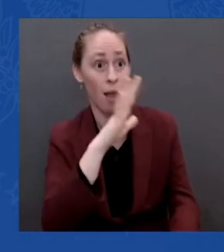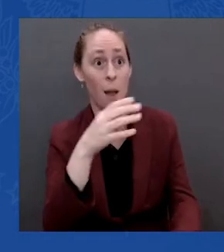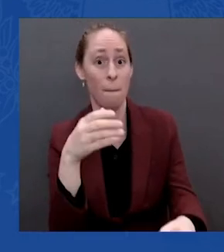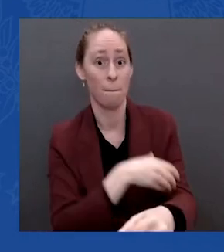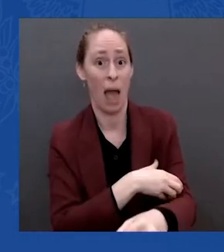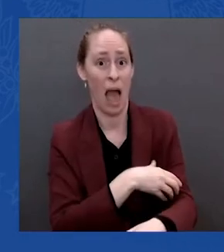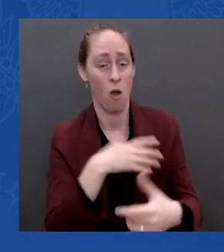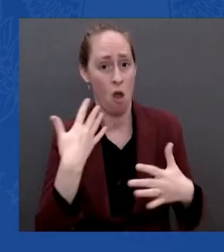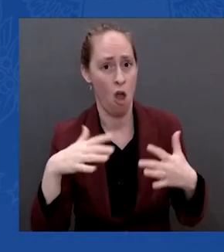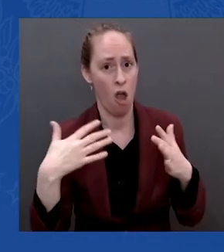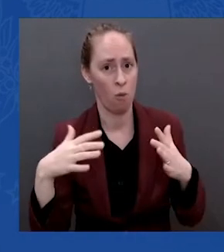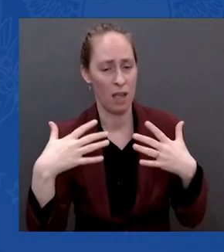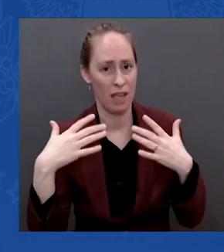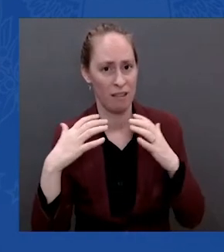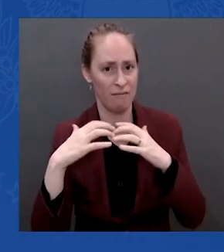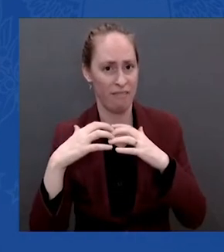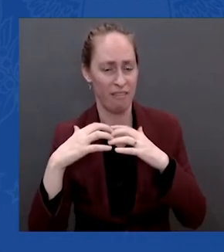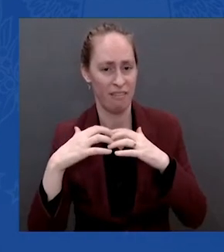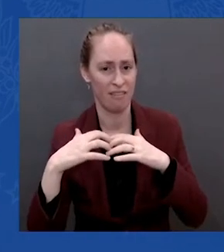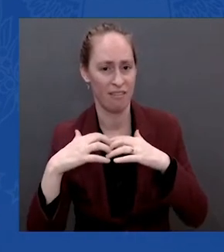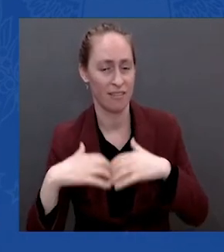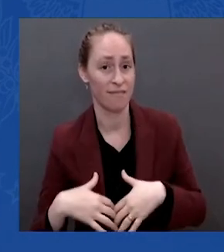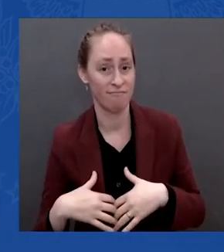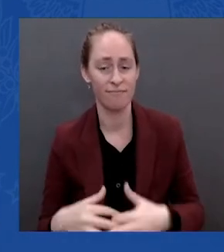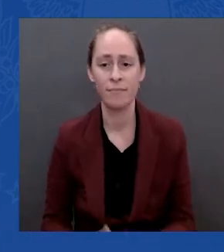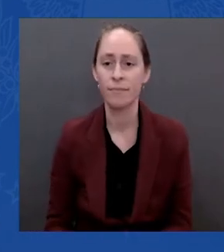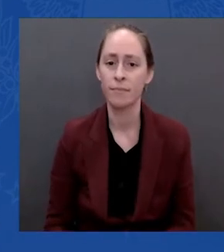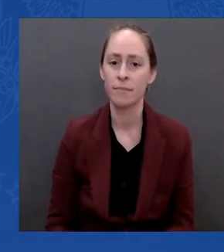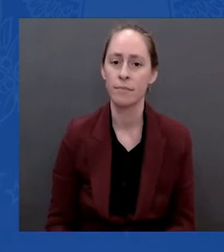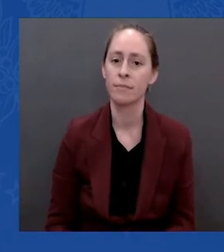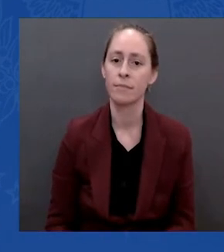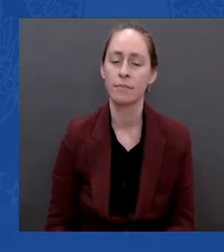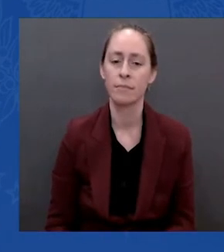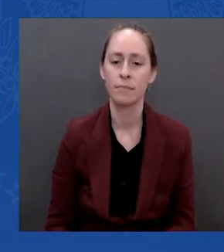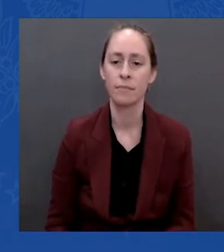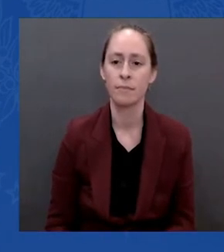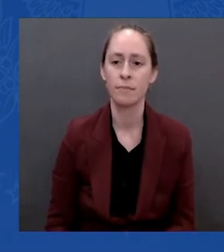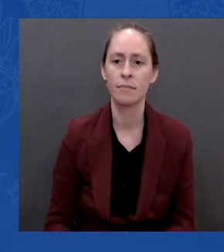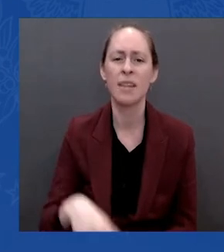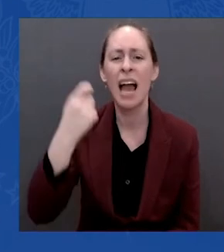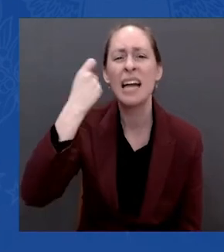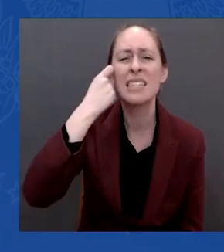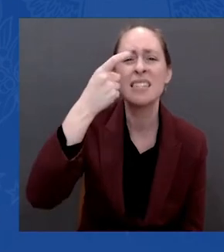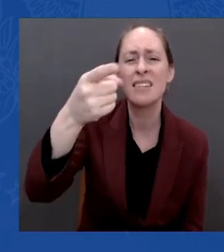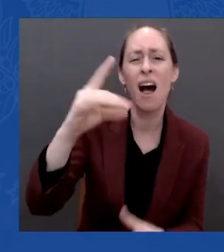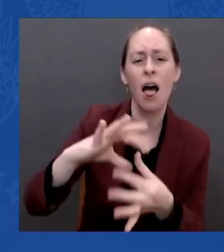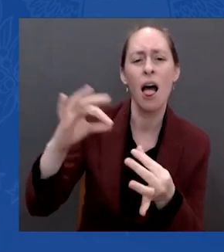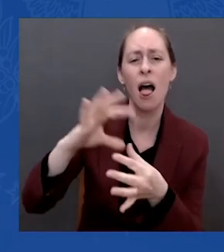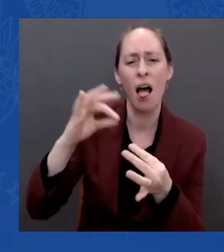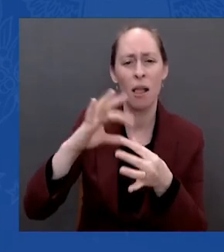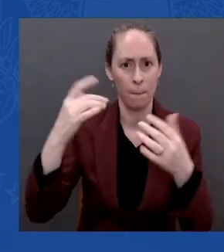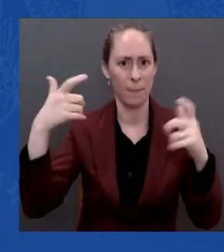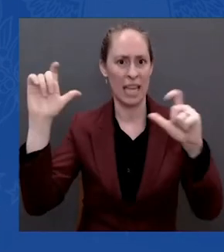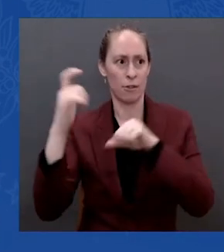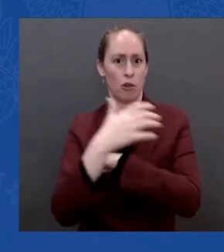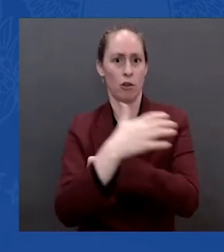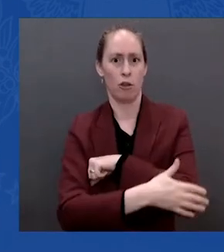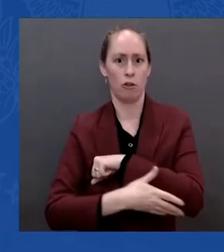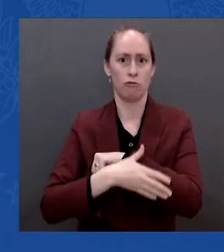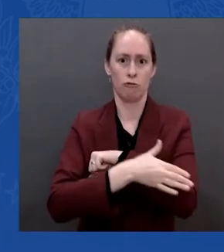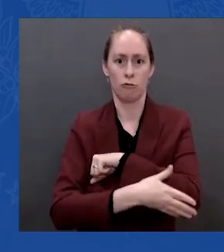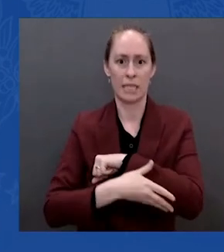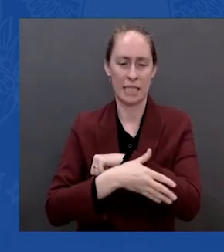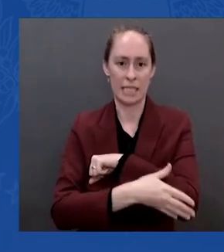that big nations cannot bluff when it comes to something like this. You recently said the idea of personally sanctioning President Putin was on the table.